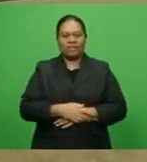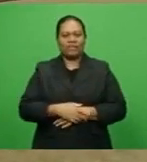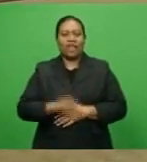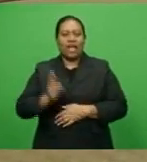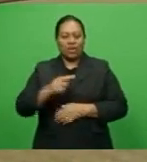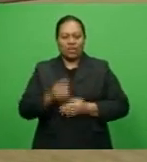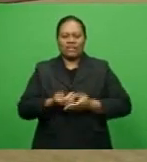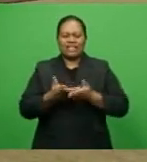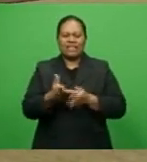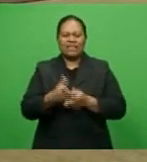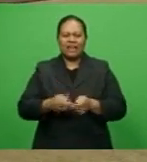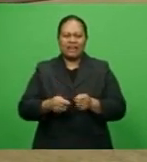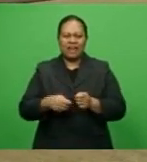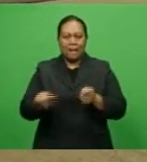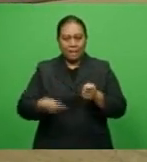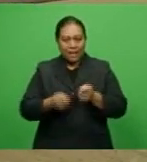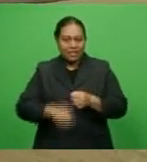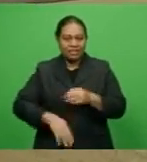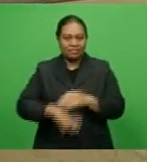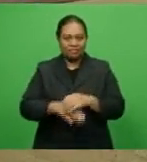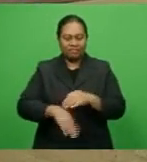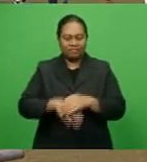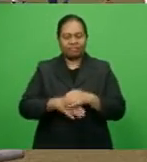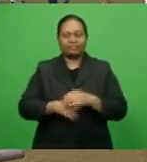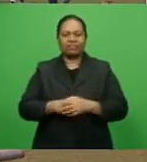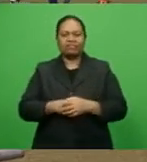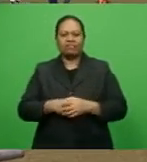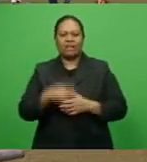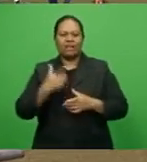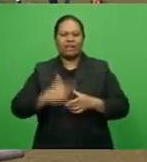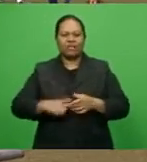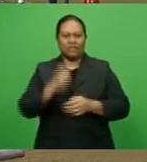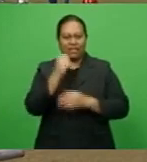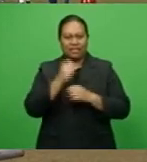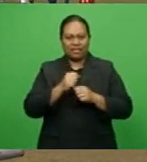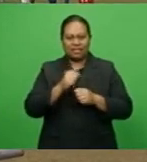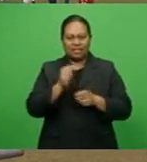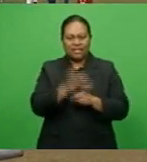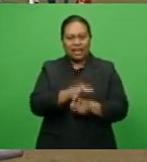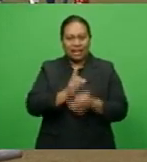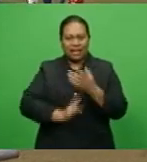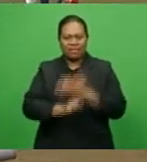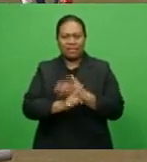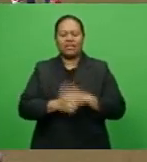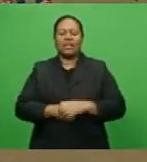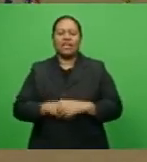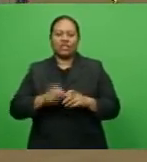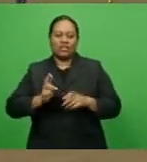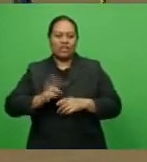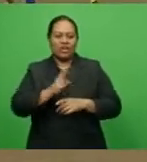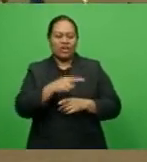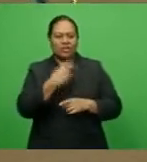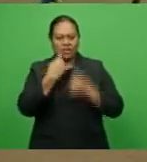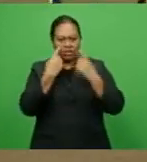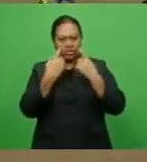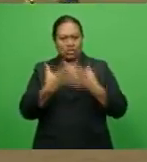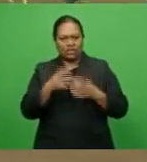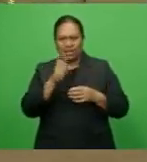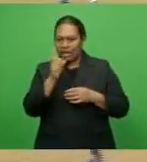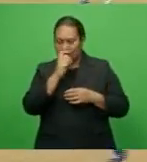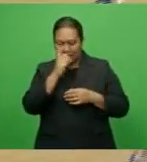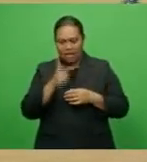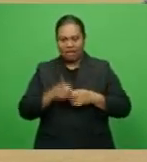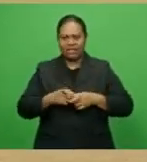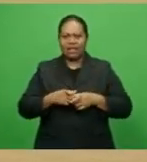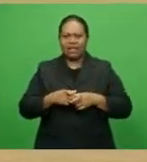a penalty after Anish Kamus filed for dangerous tackle in the 42nd minute. The Delta Tigers could not take advantage of this